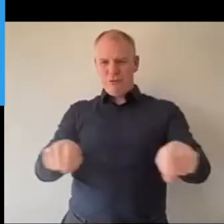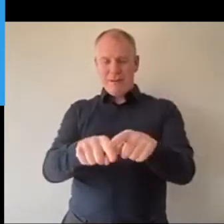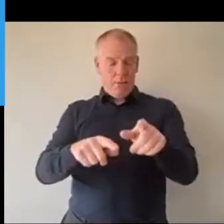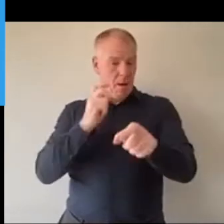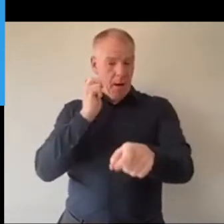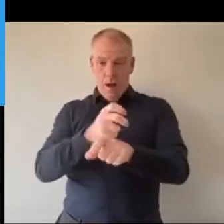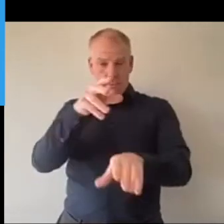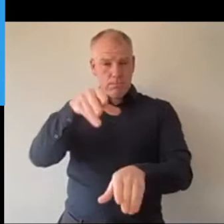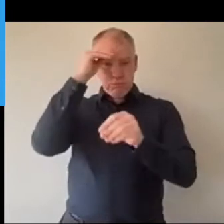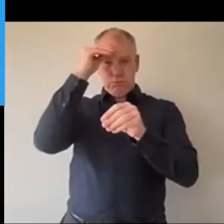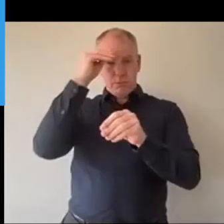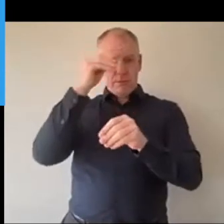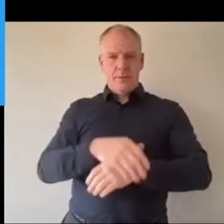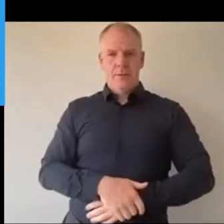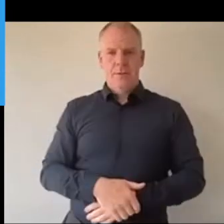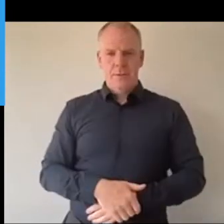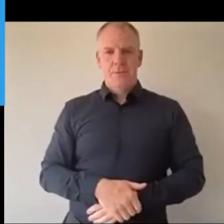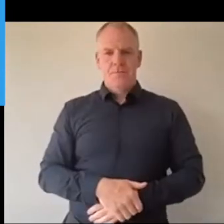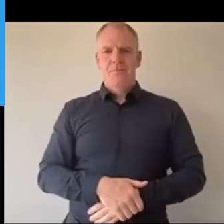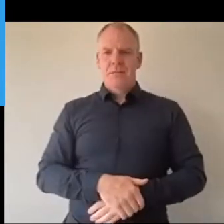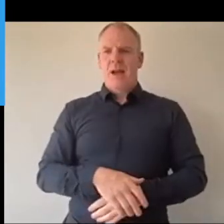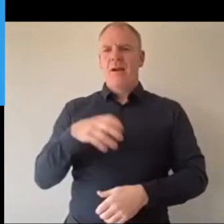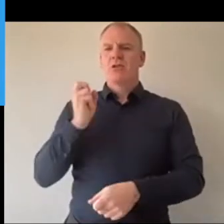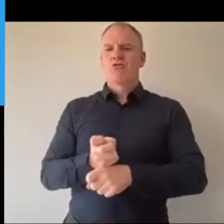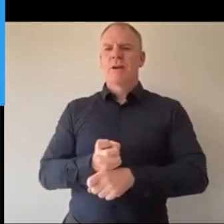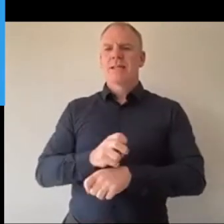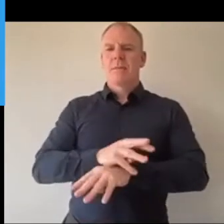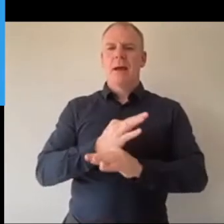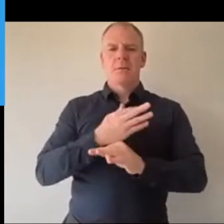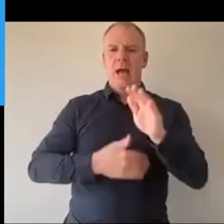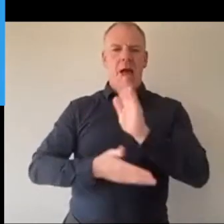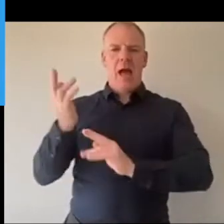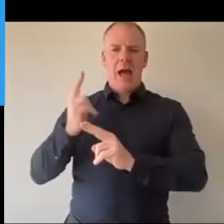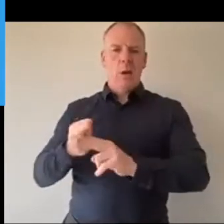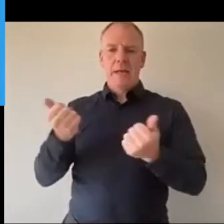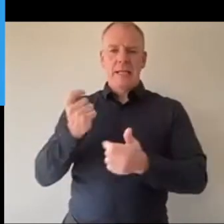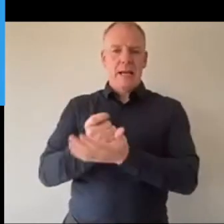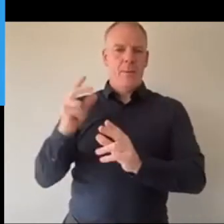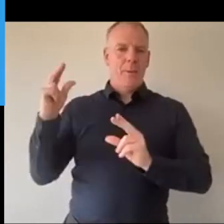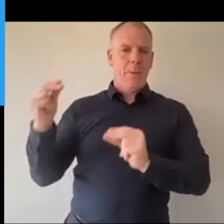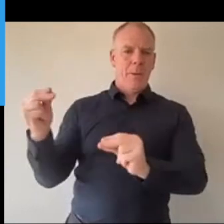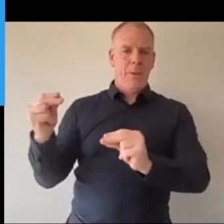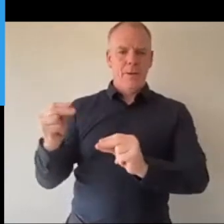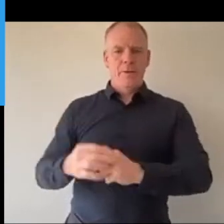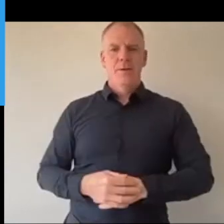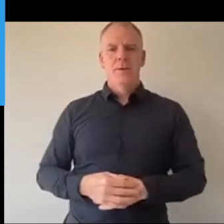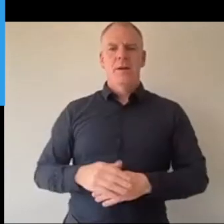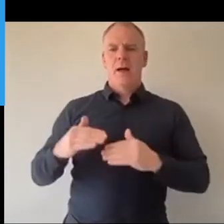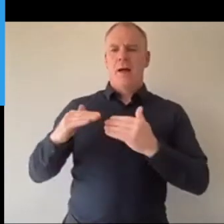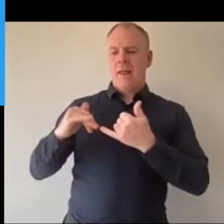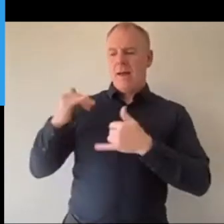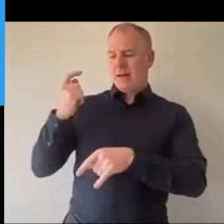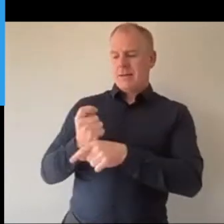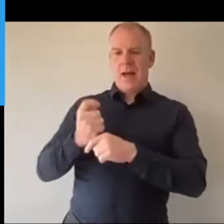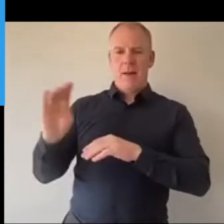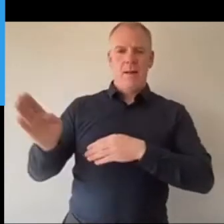really strict parents, so I couldn't go out at all. And when the last lockdown happened, I was kind of in like